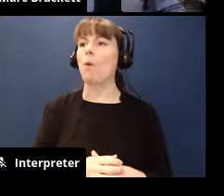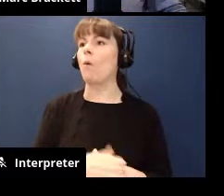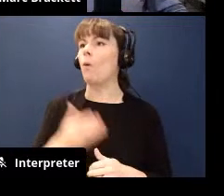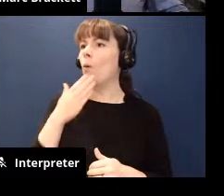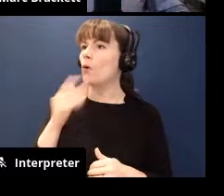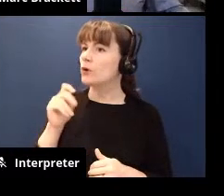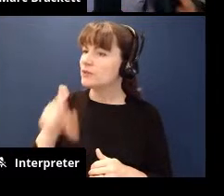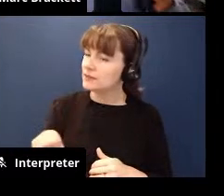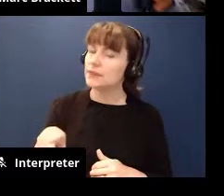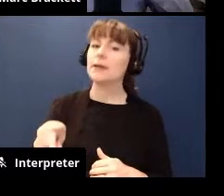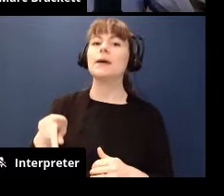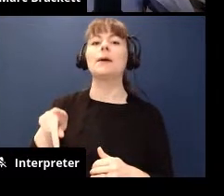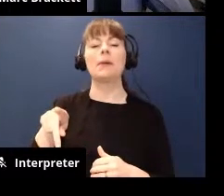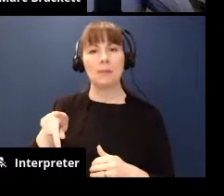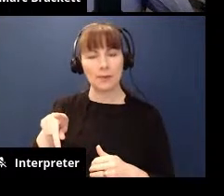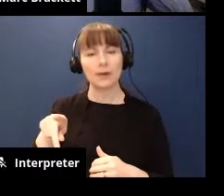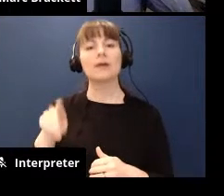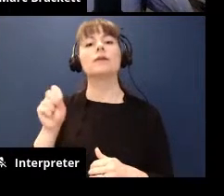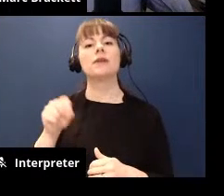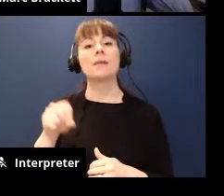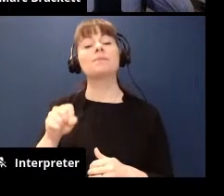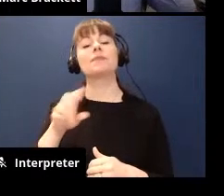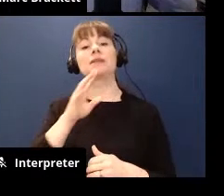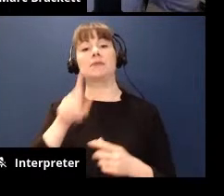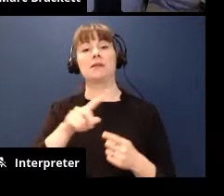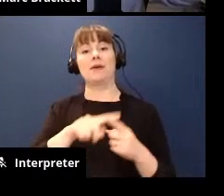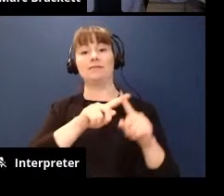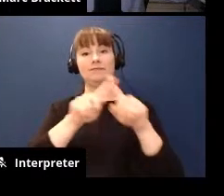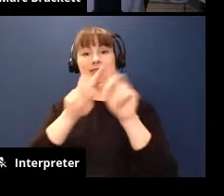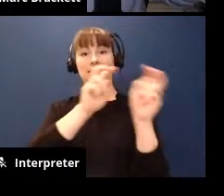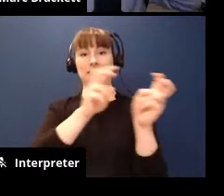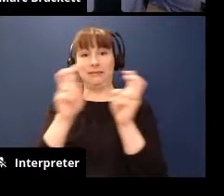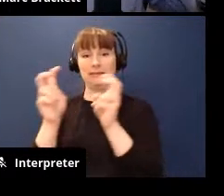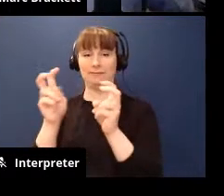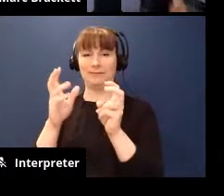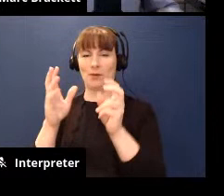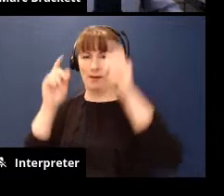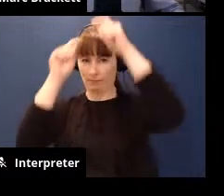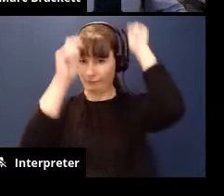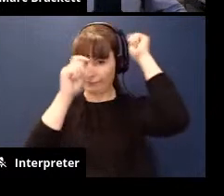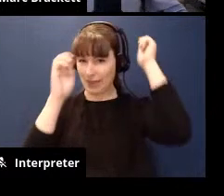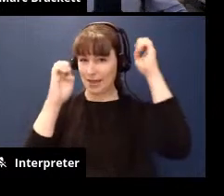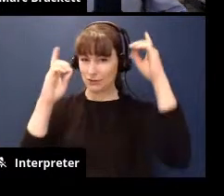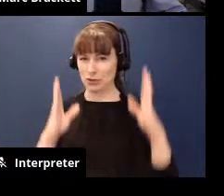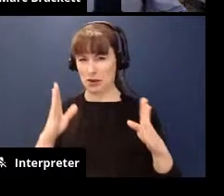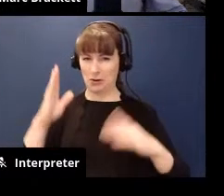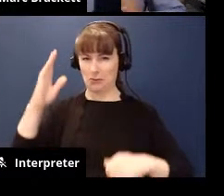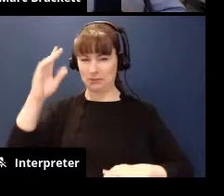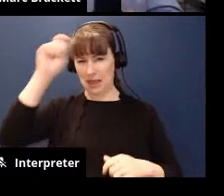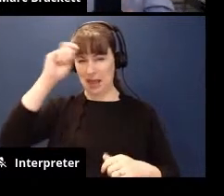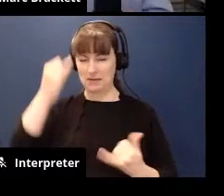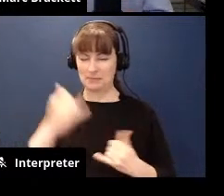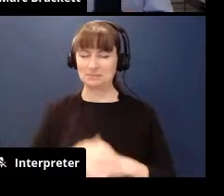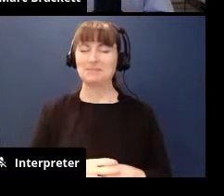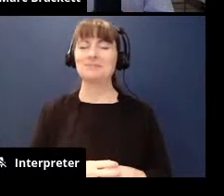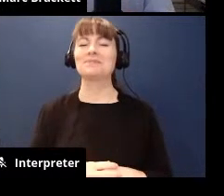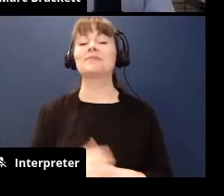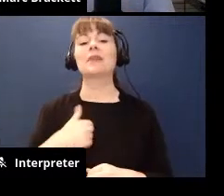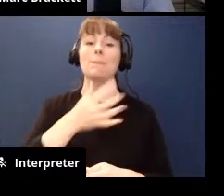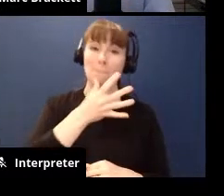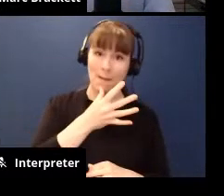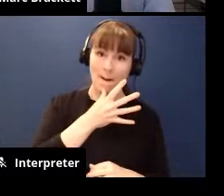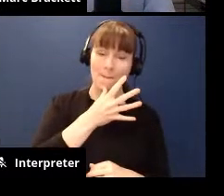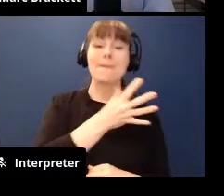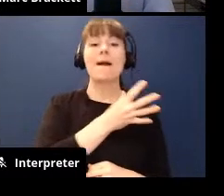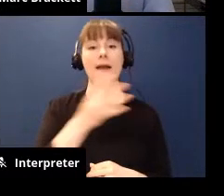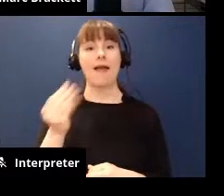and you know speaking of of the subjects so i'm going to put my educator hat back on and so um in addition to being a mom like i